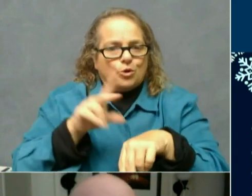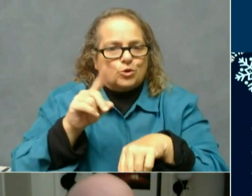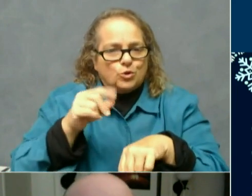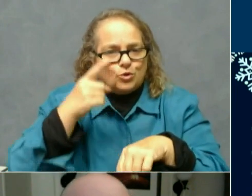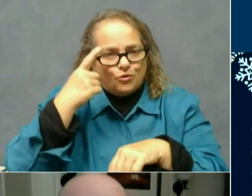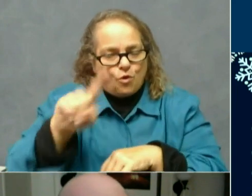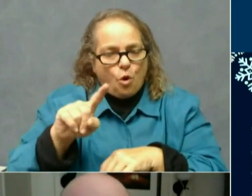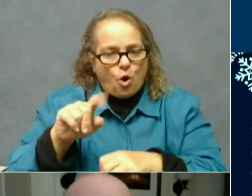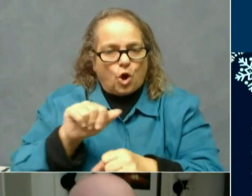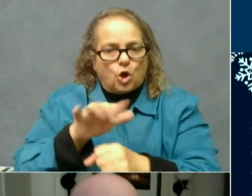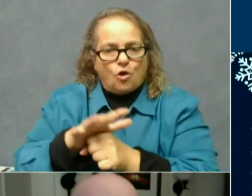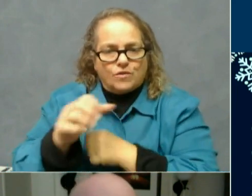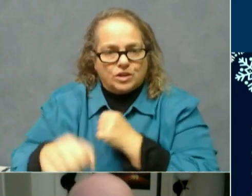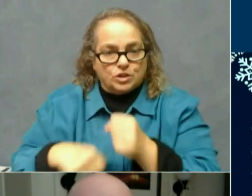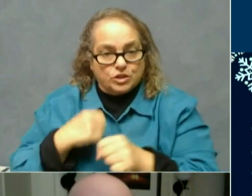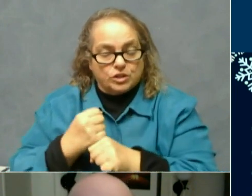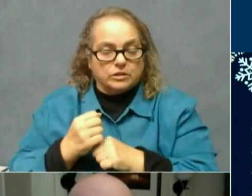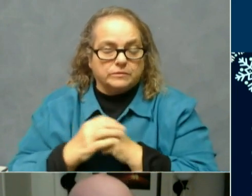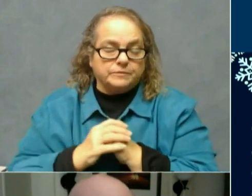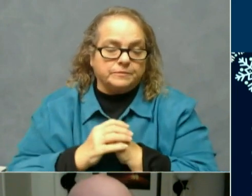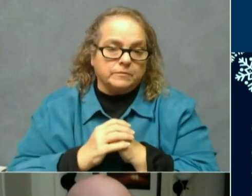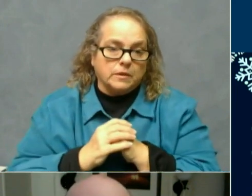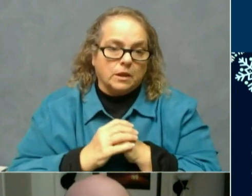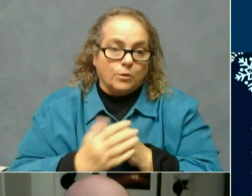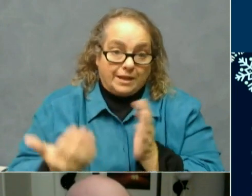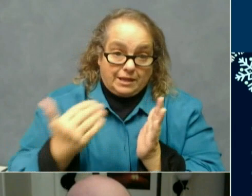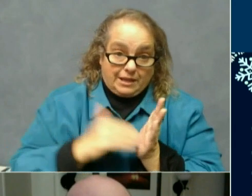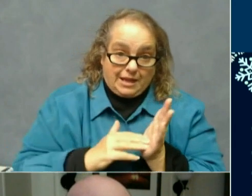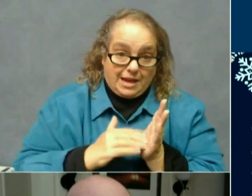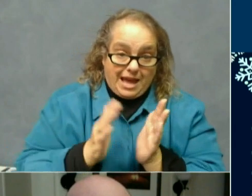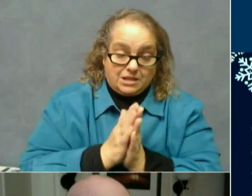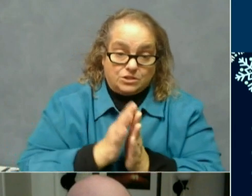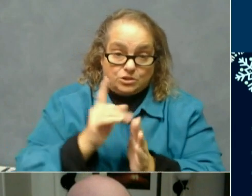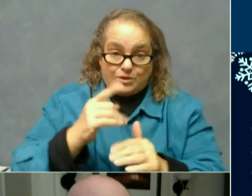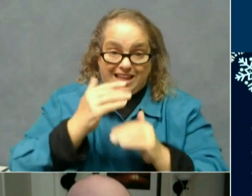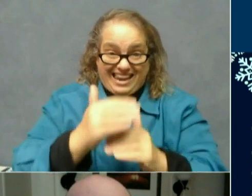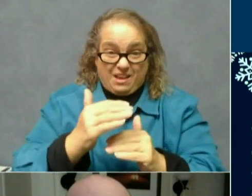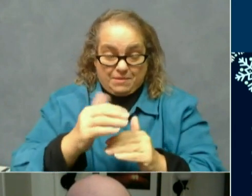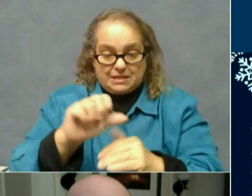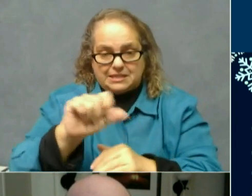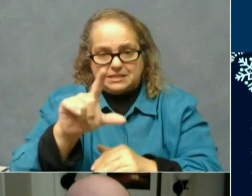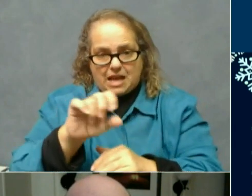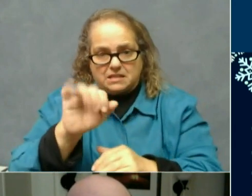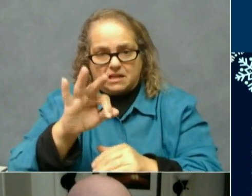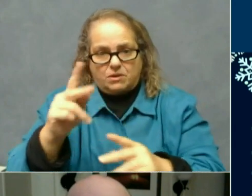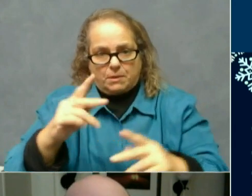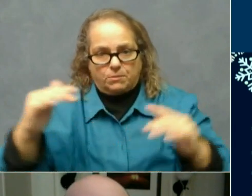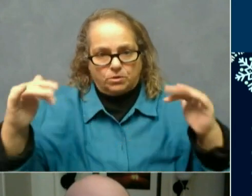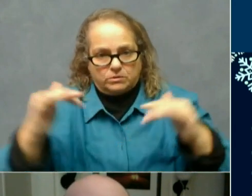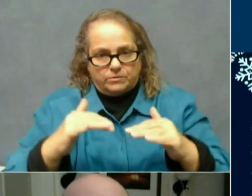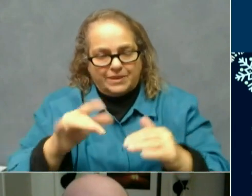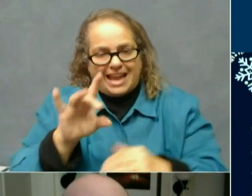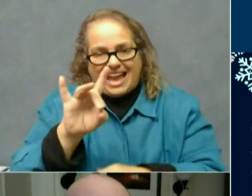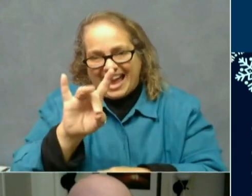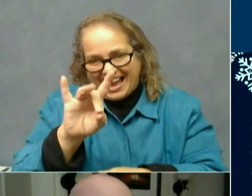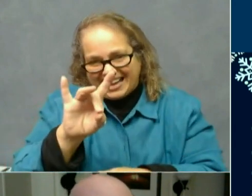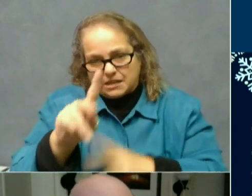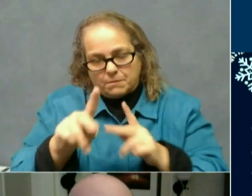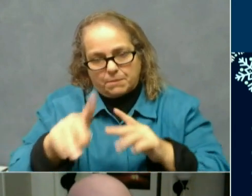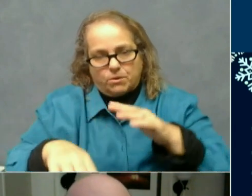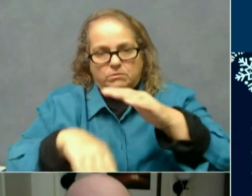we are again asking you to limit the size of your gatherings to eight people max and no more than